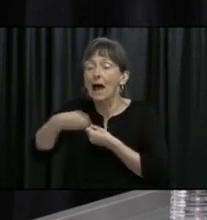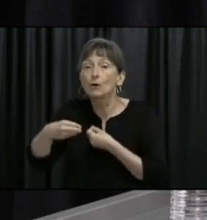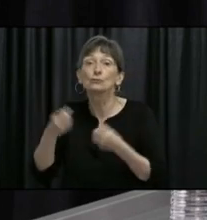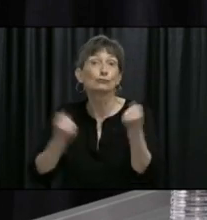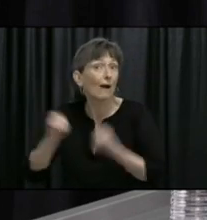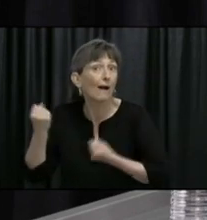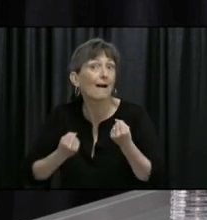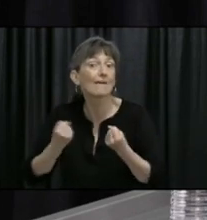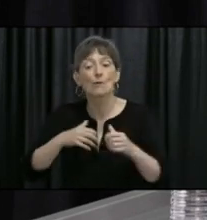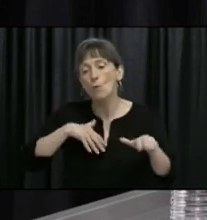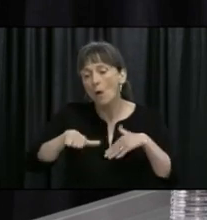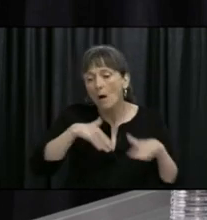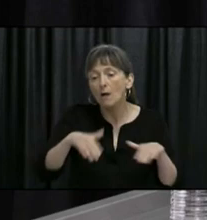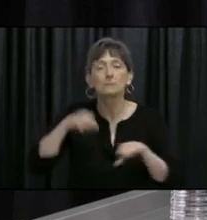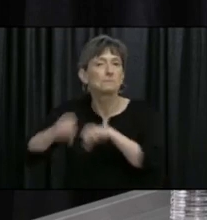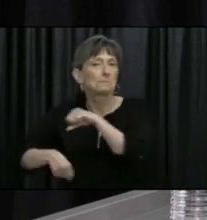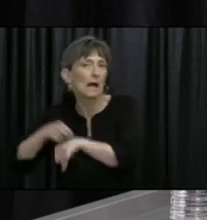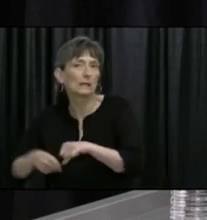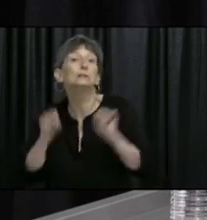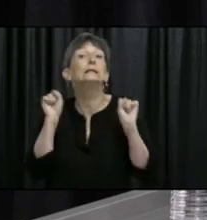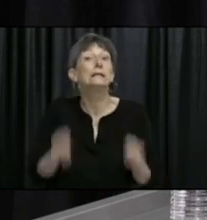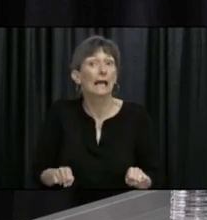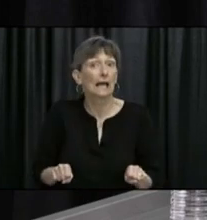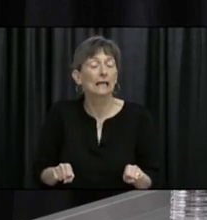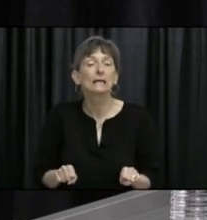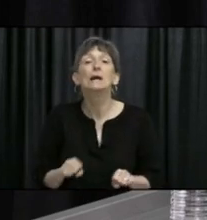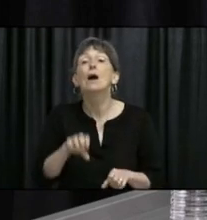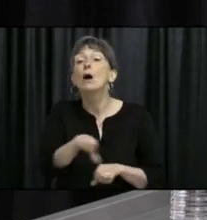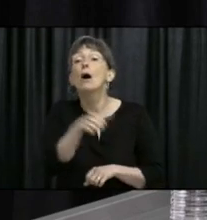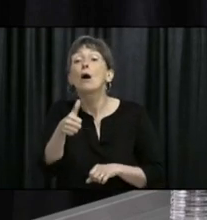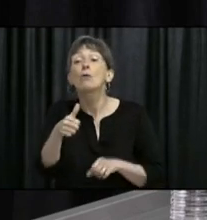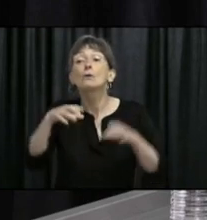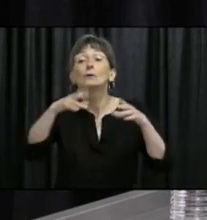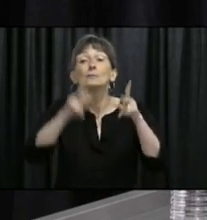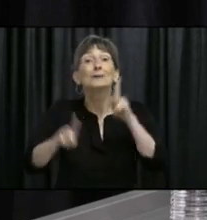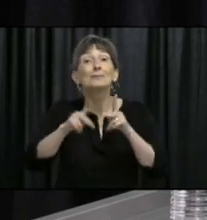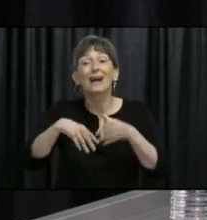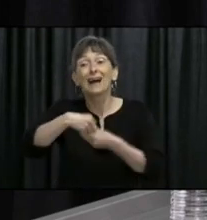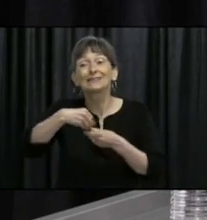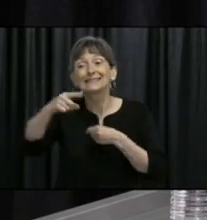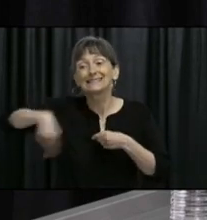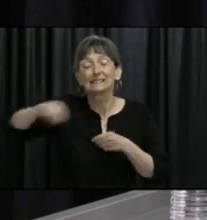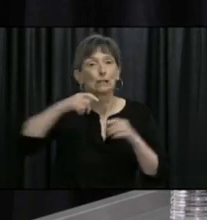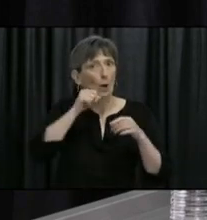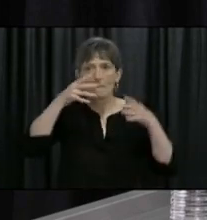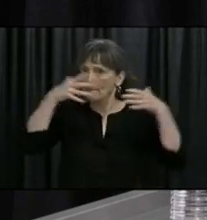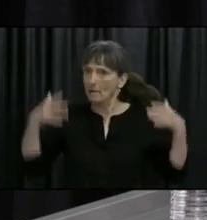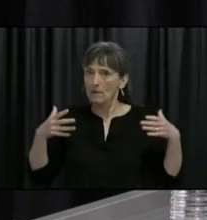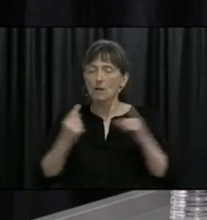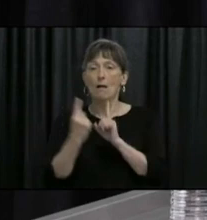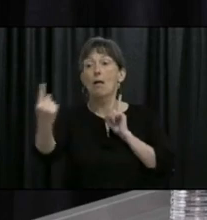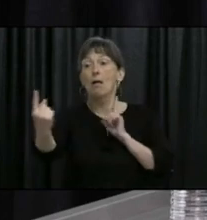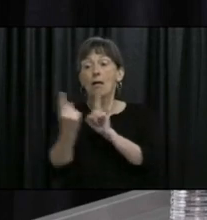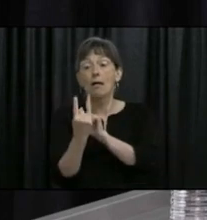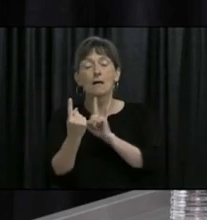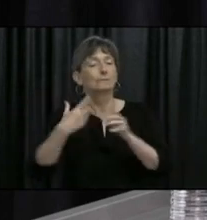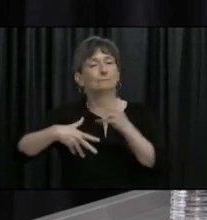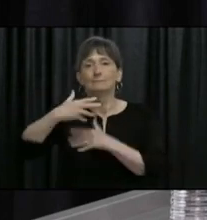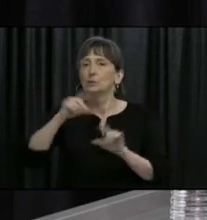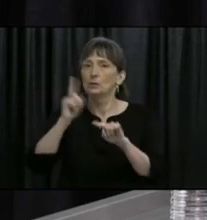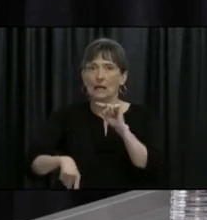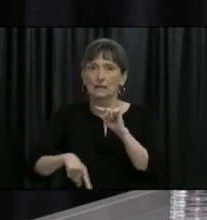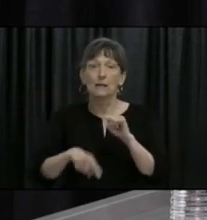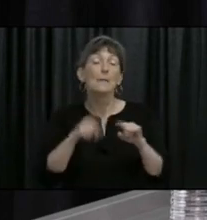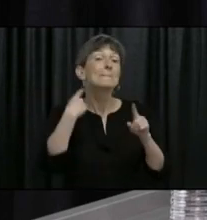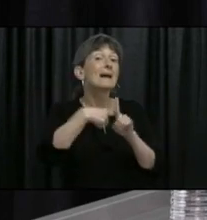They must physically distance from those outside their bubble and are not permitted to enter public buildings at this time. Some of these